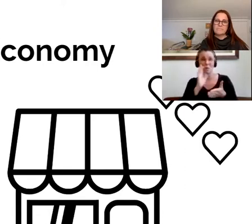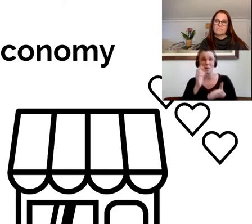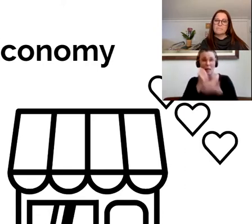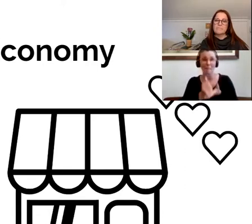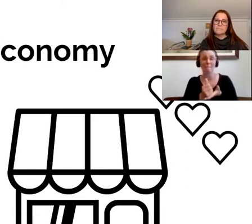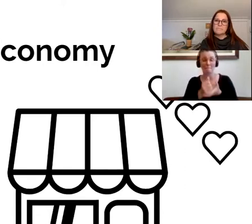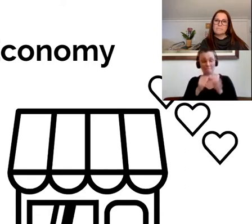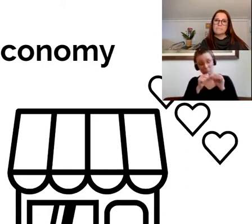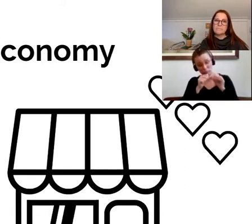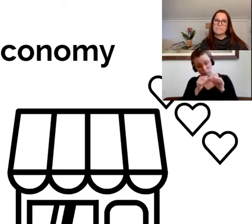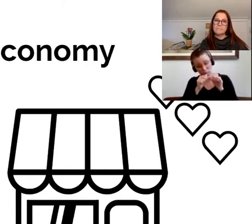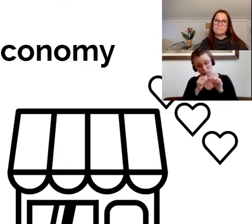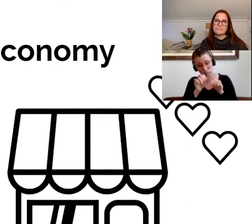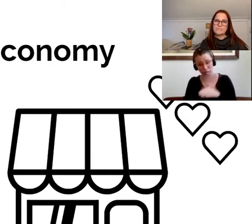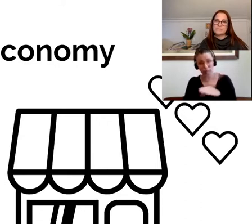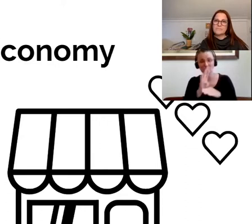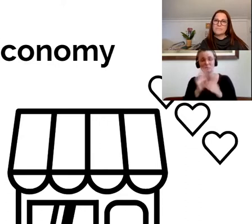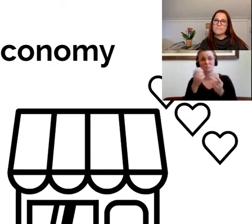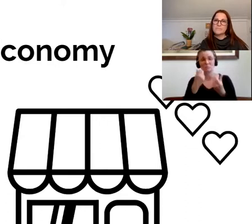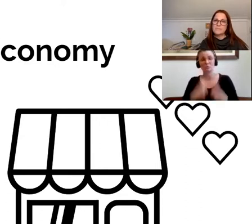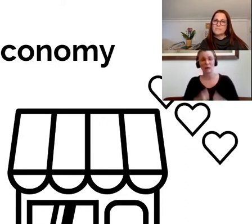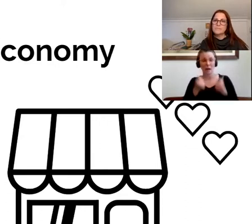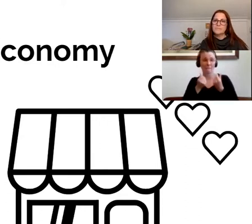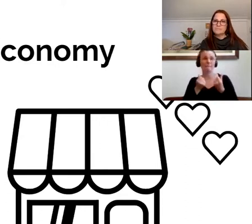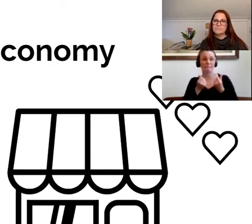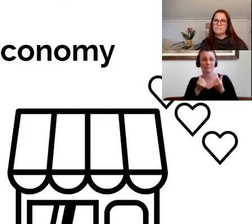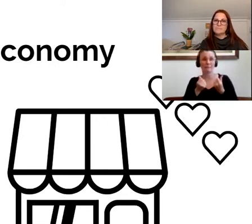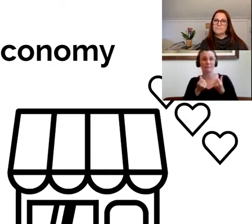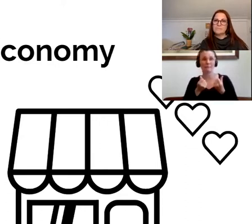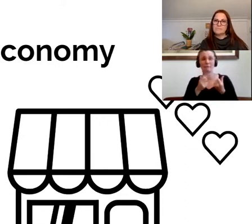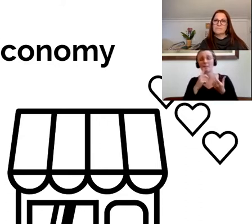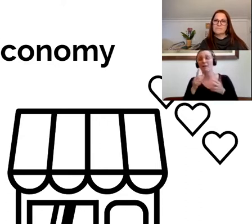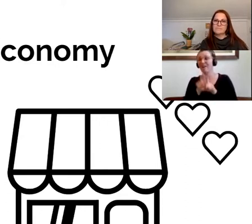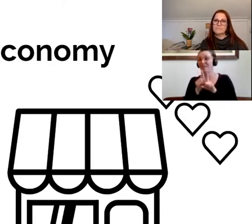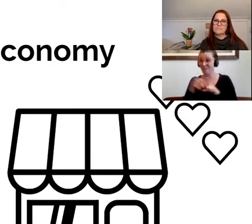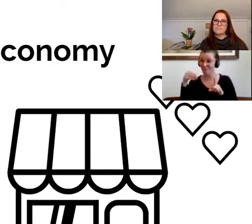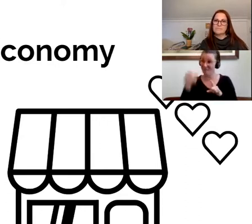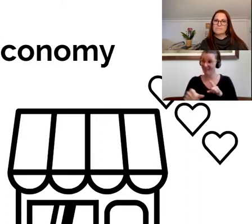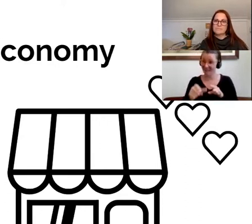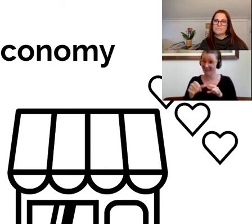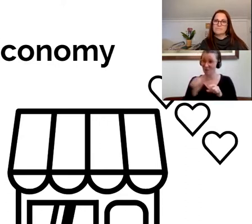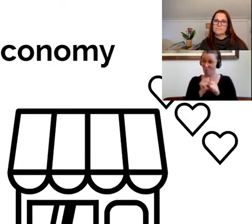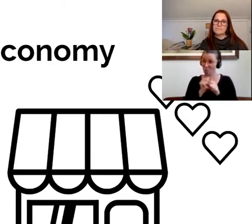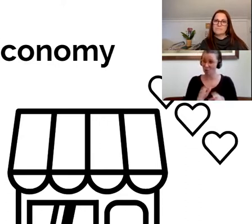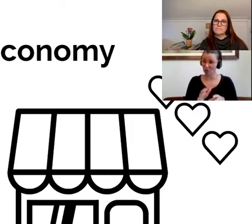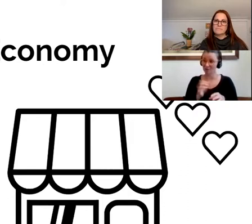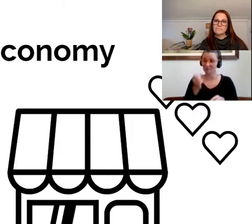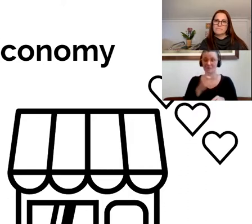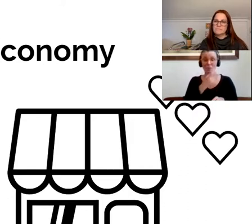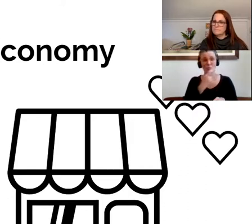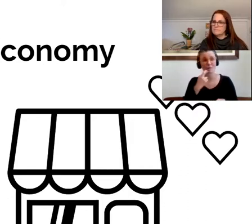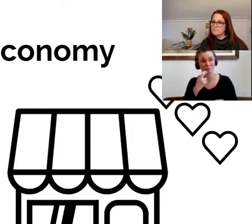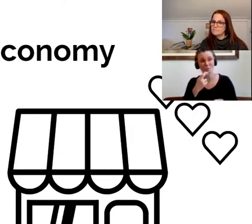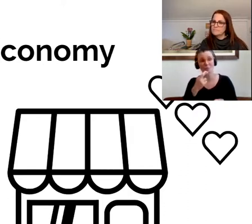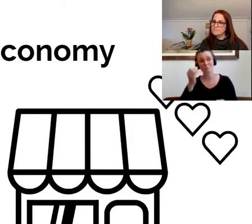remain stable, survive this crisis, pay some employees. And in many cases like restaurants, and now that bars and